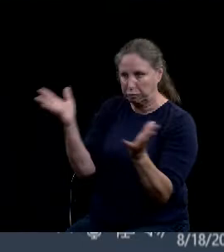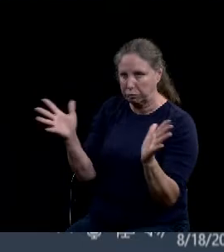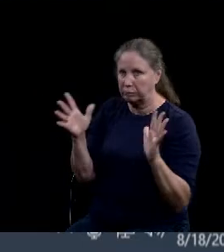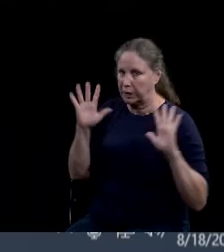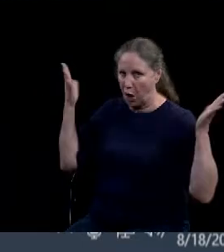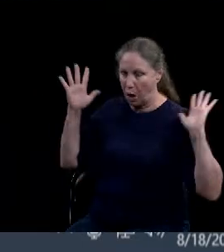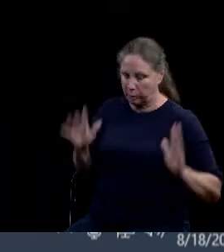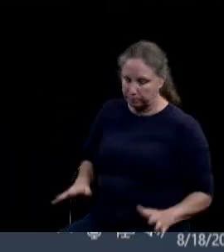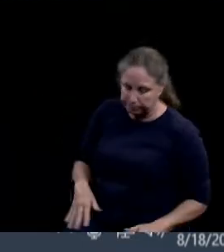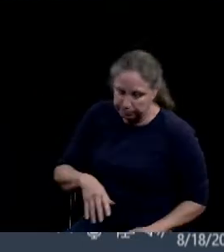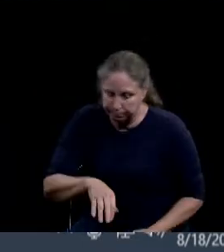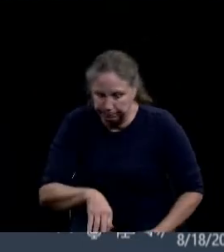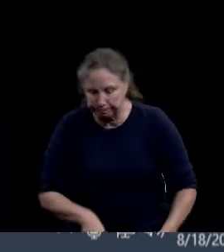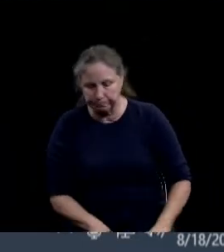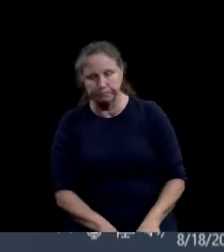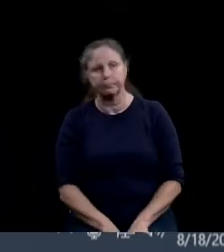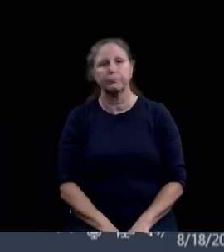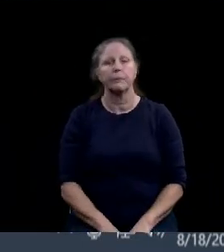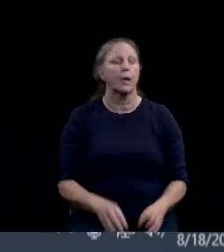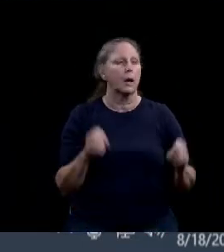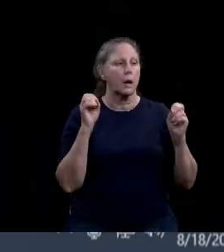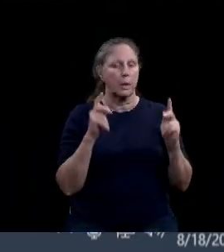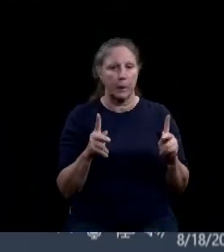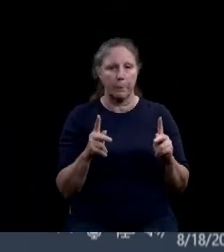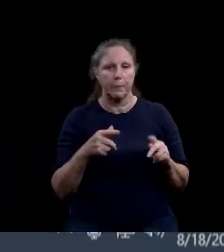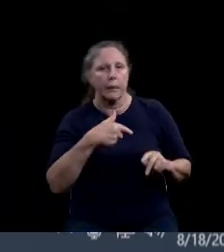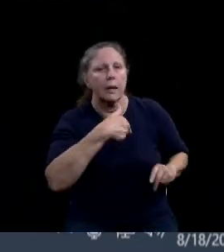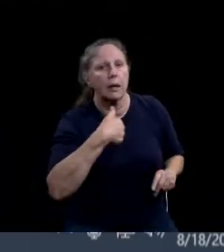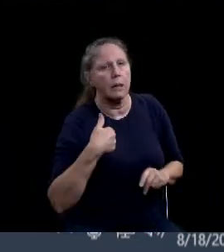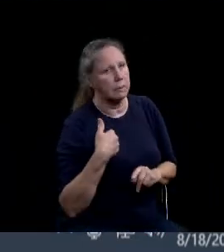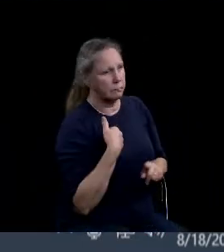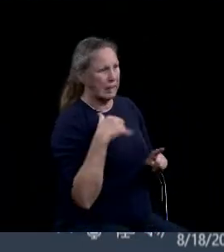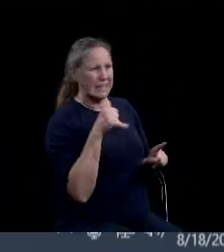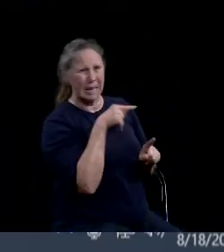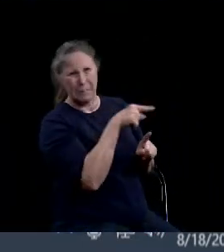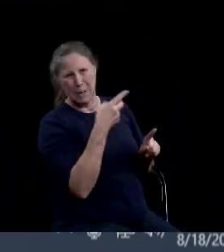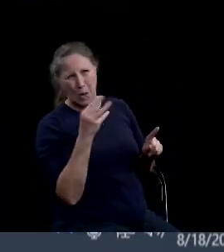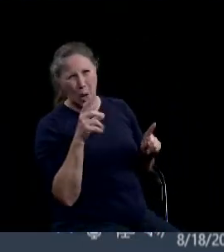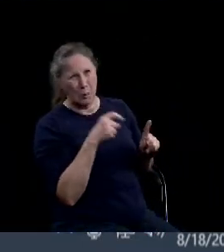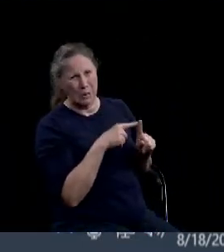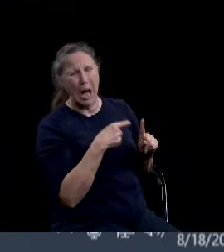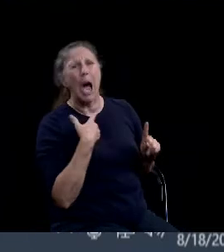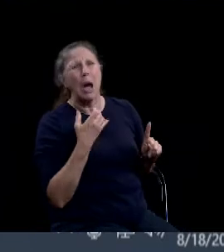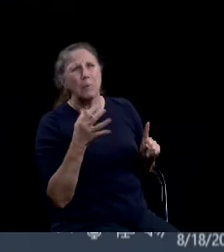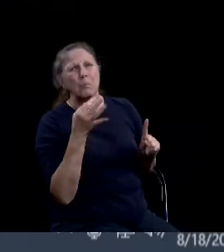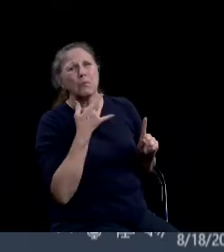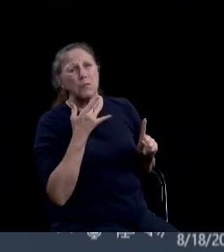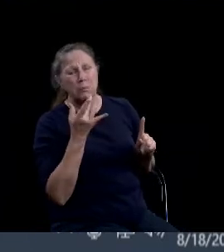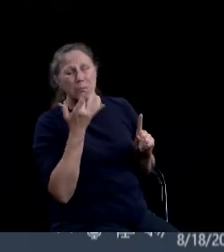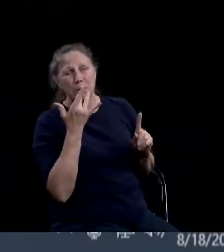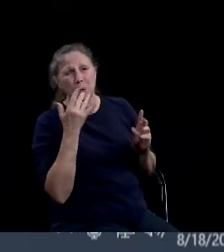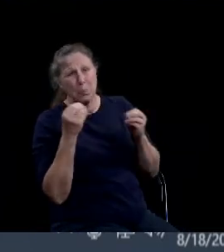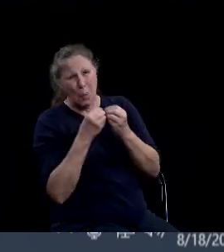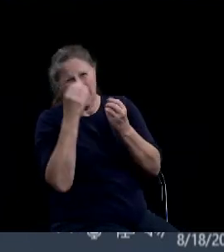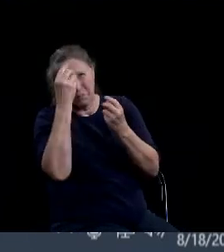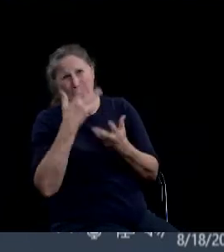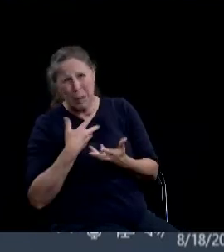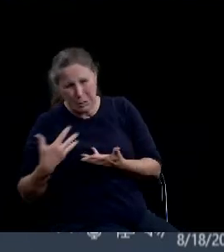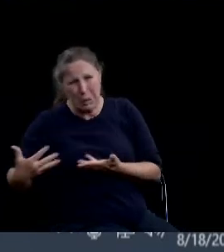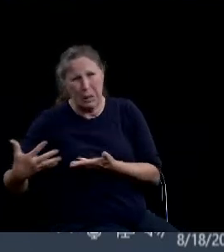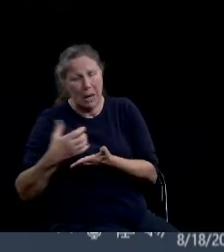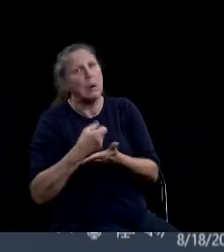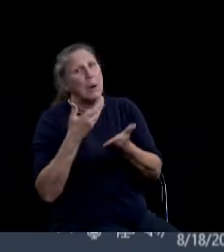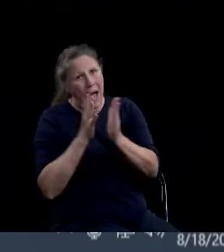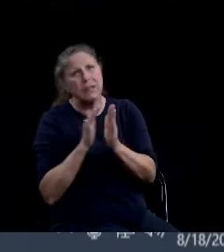I'm in the same camp as Councilmember Holmes. I would like to see more information that we've asked for before. I support it, so